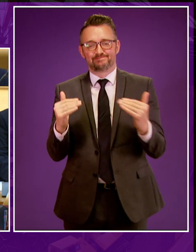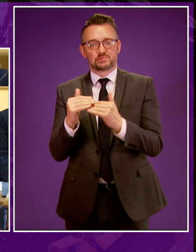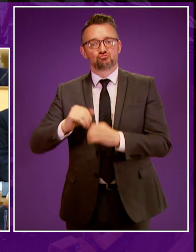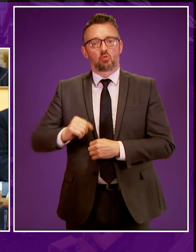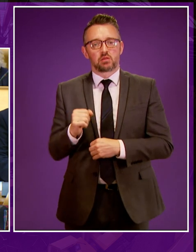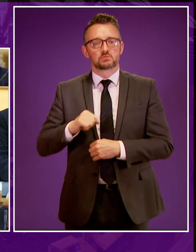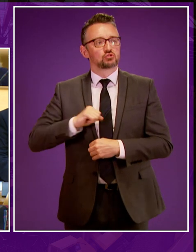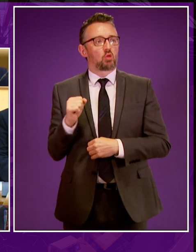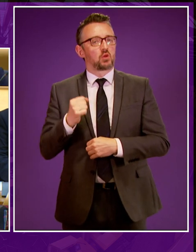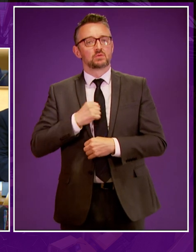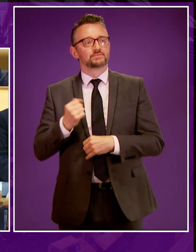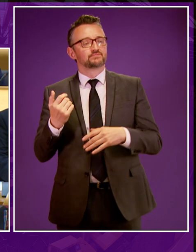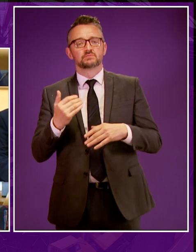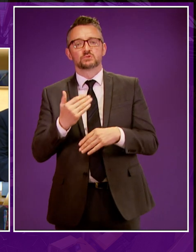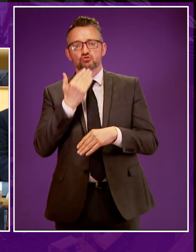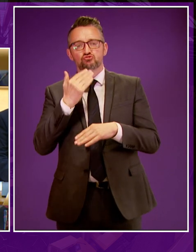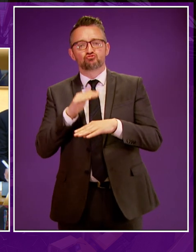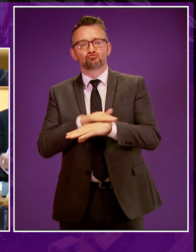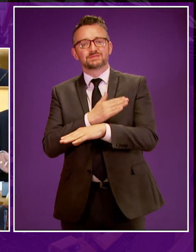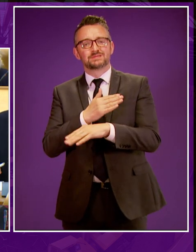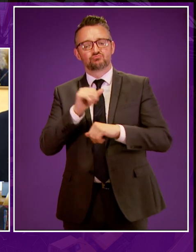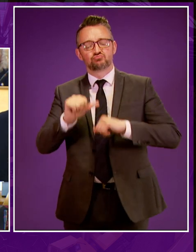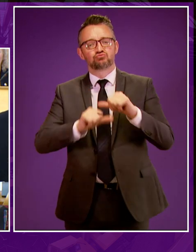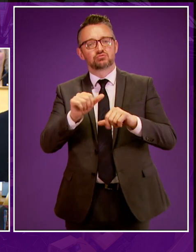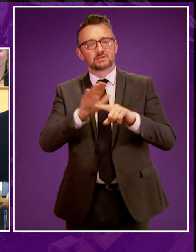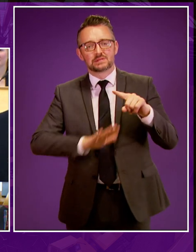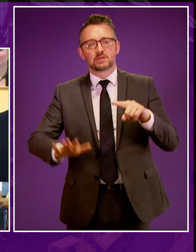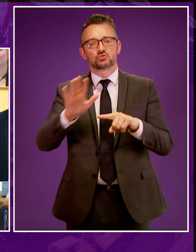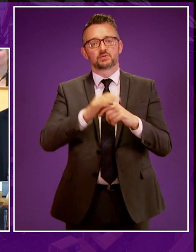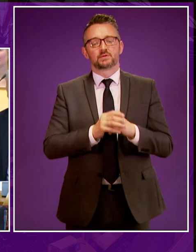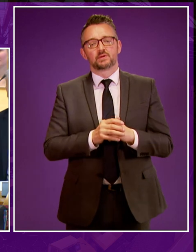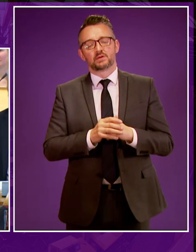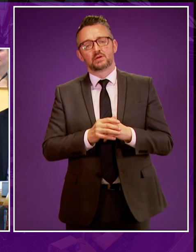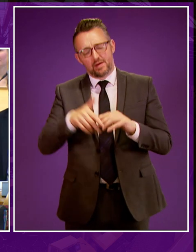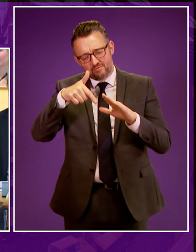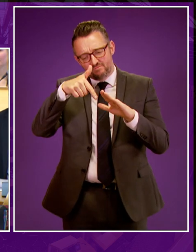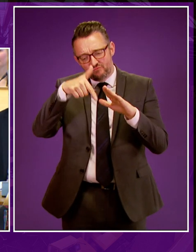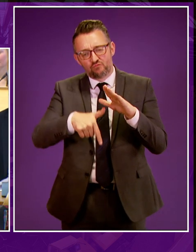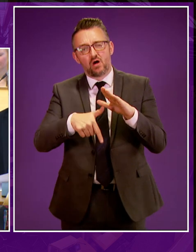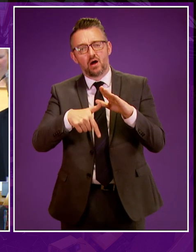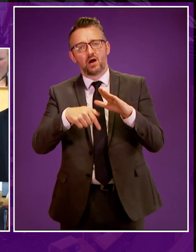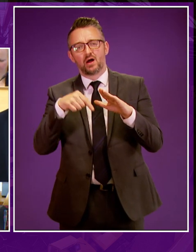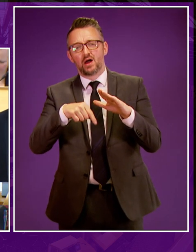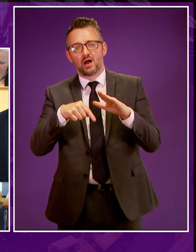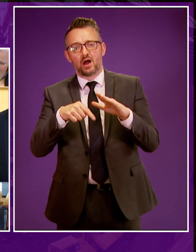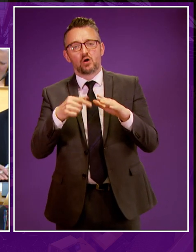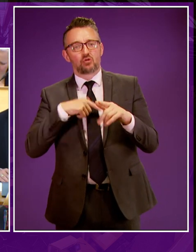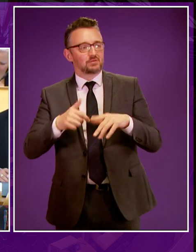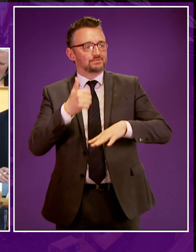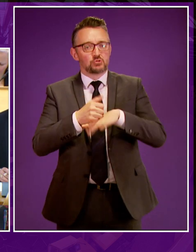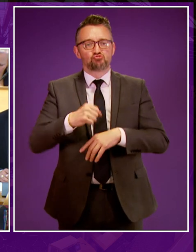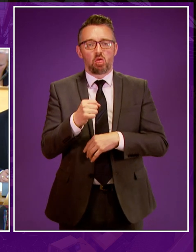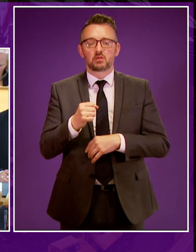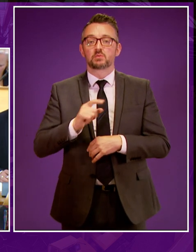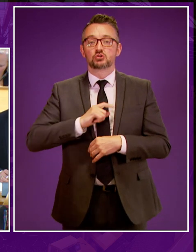a green and progressive nation. There has been a solid mandate to deny fracking its place in Scotland for over a year,